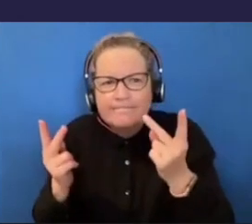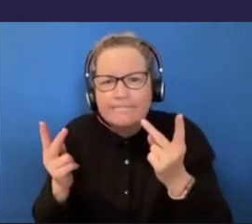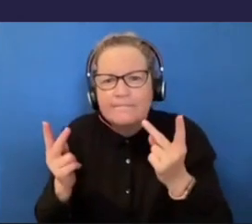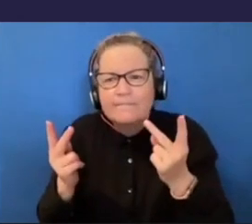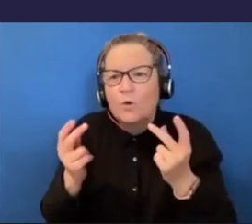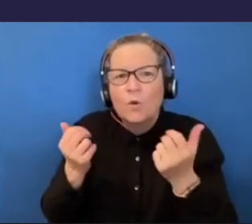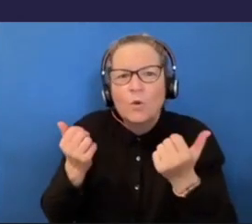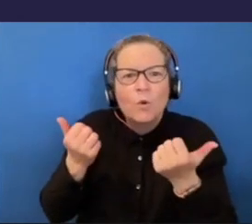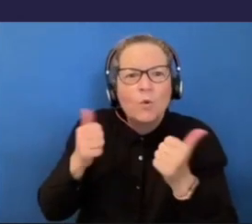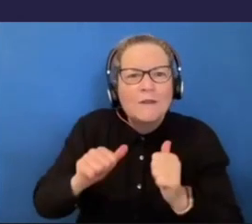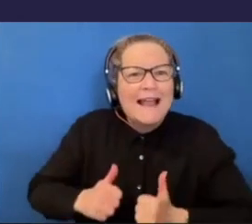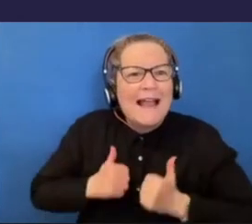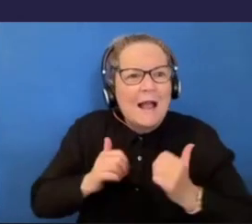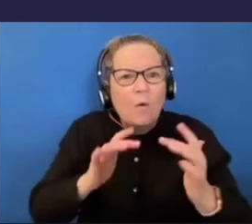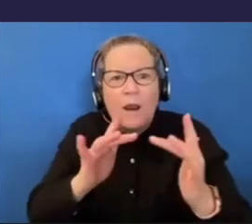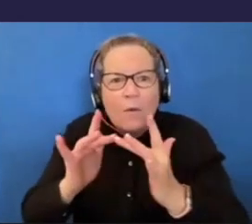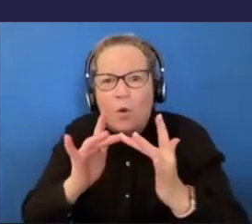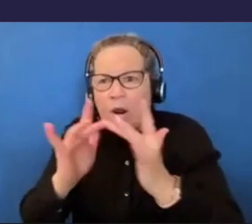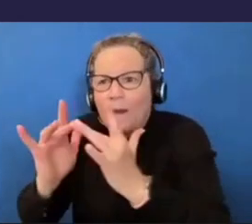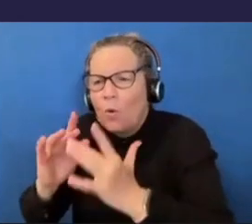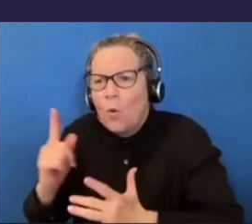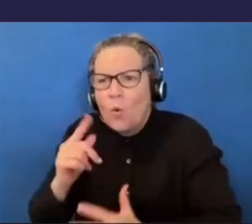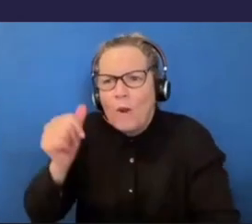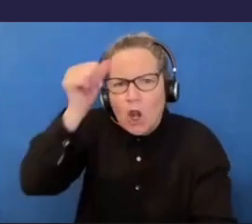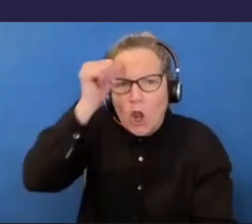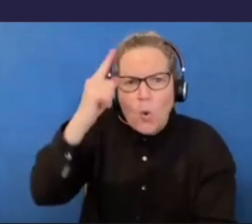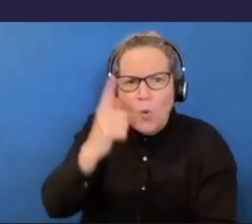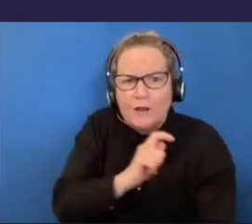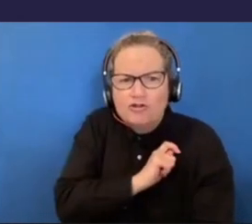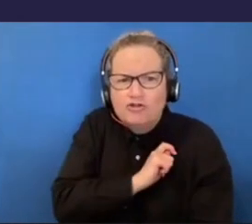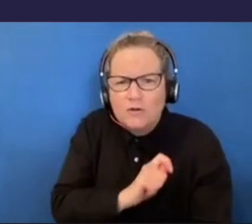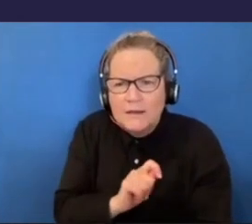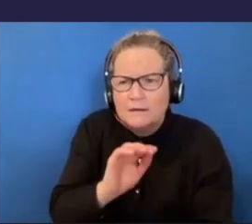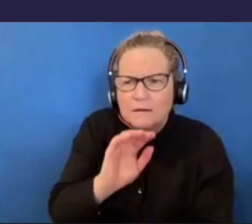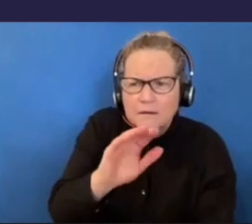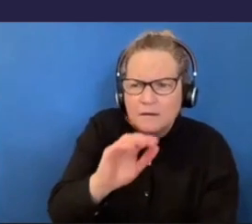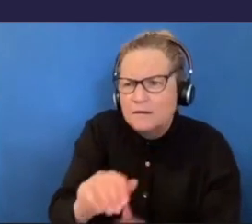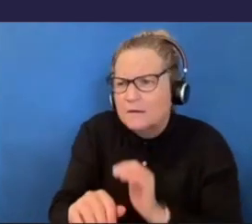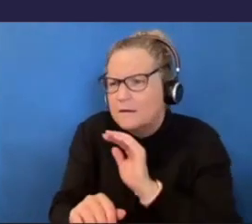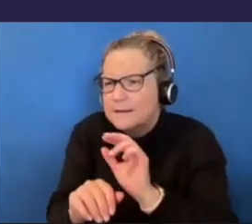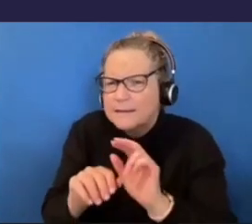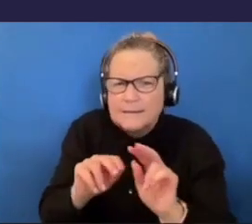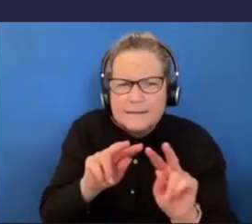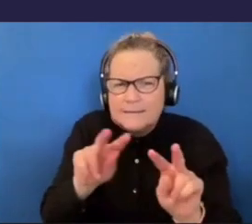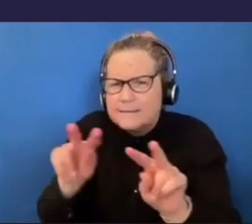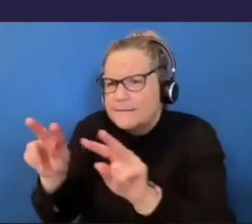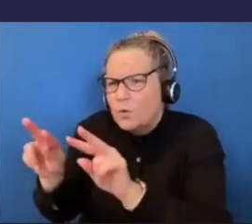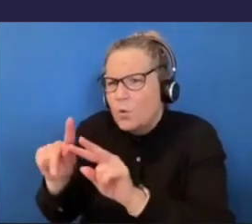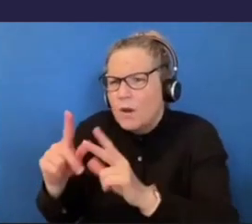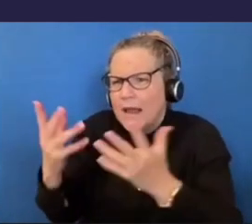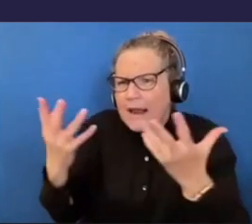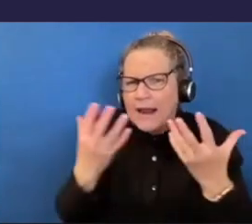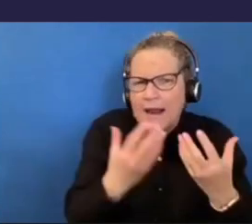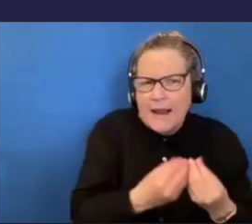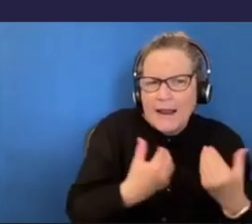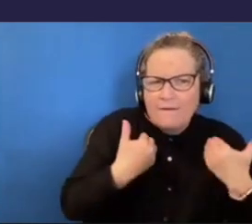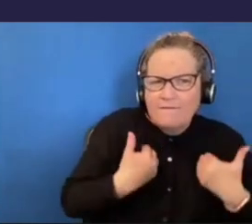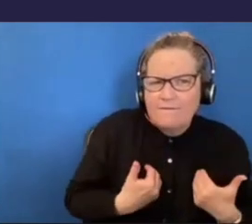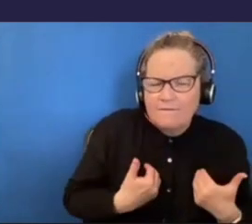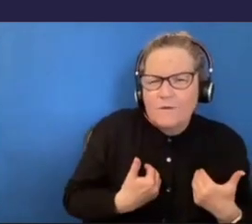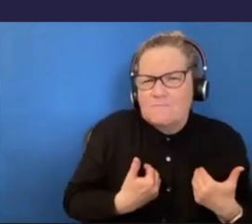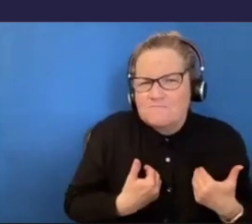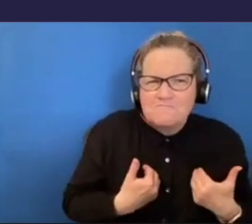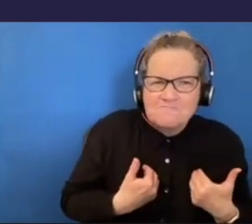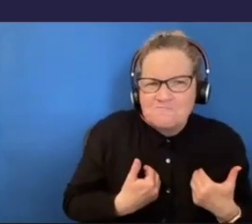networks and people we know and trust. And we're thinking who might be a great living companion for Jacob. And you want your